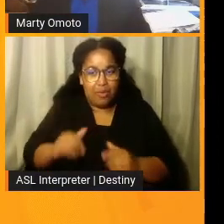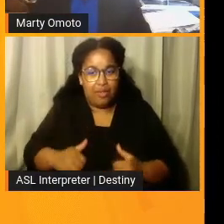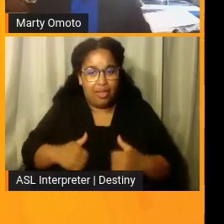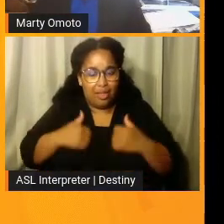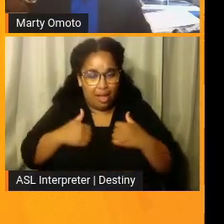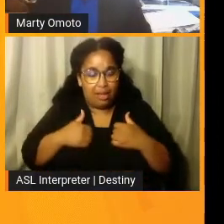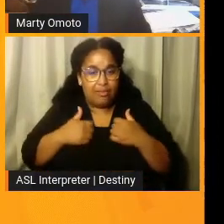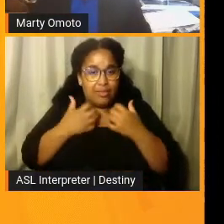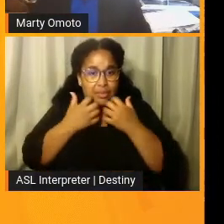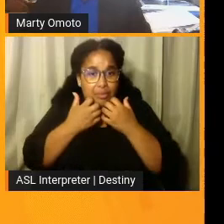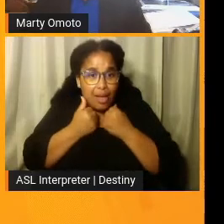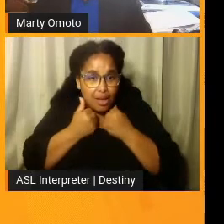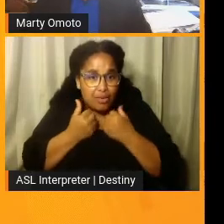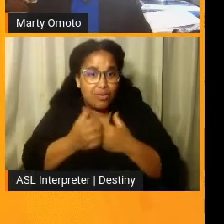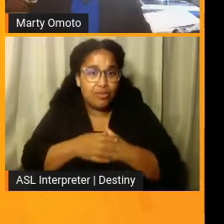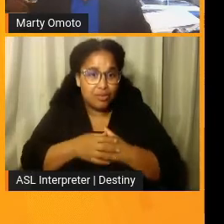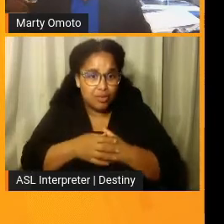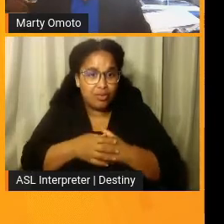Next slide.